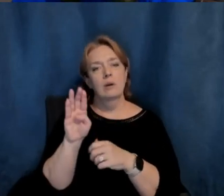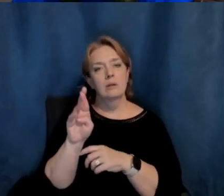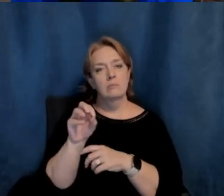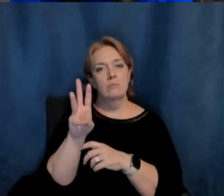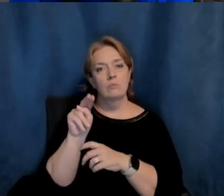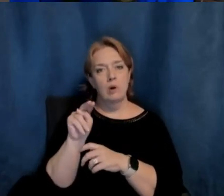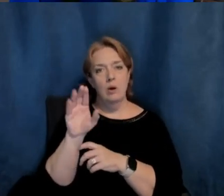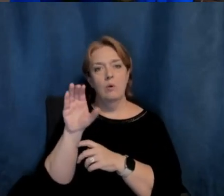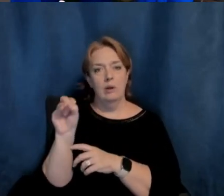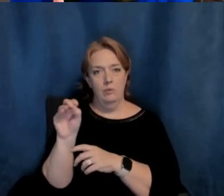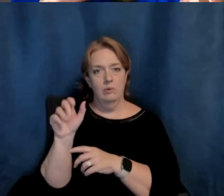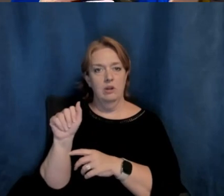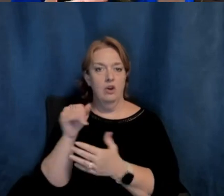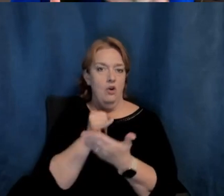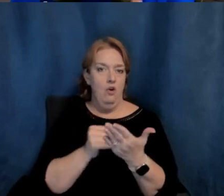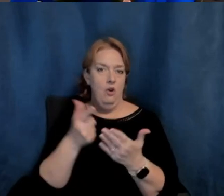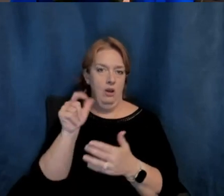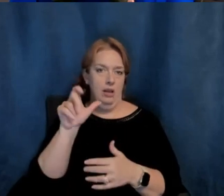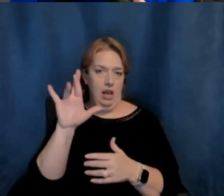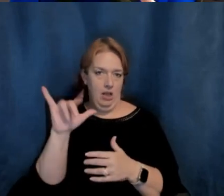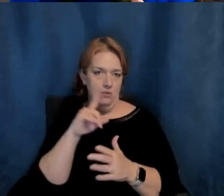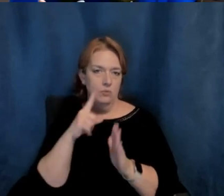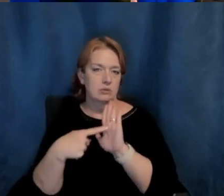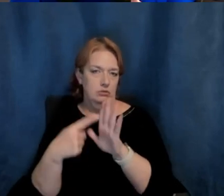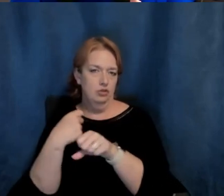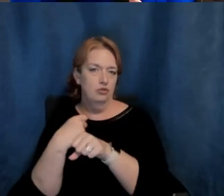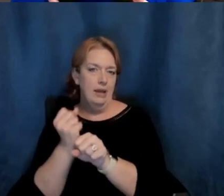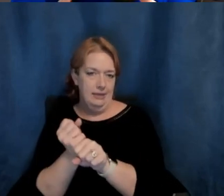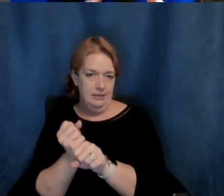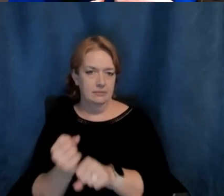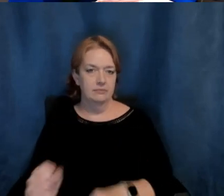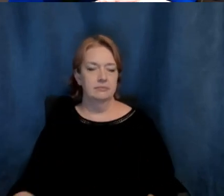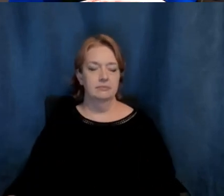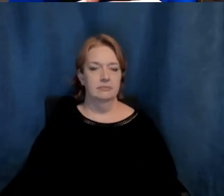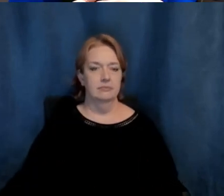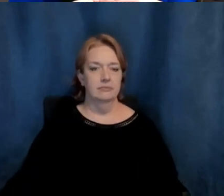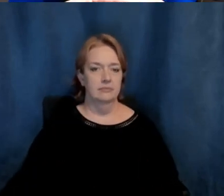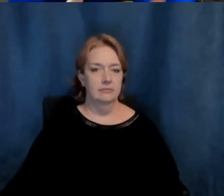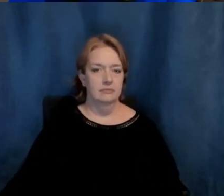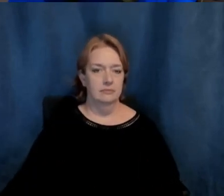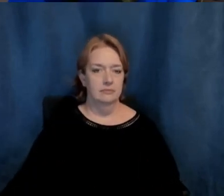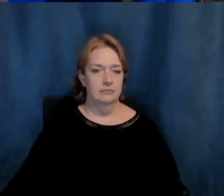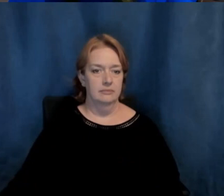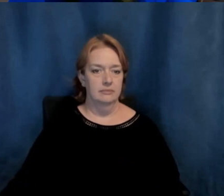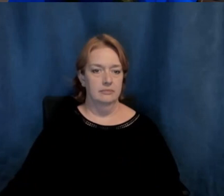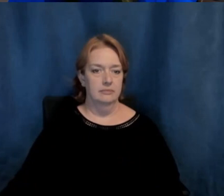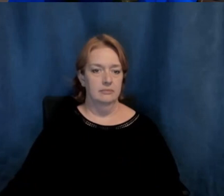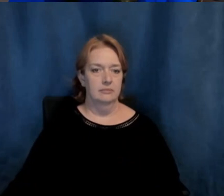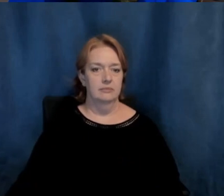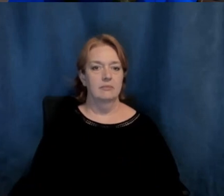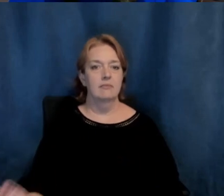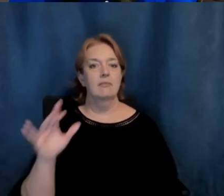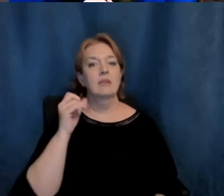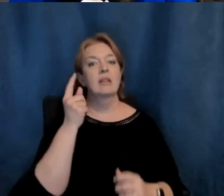created. And as these artists are painting, the state and the